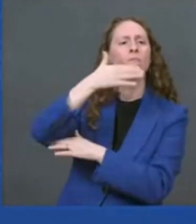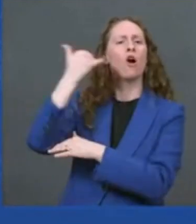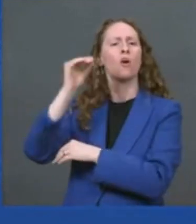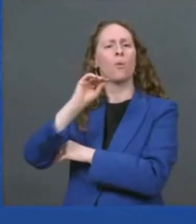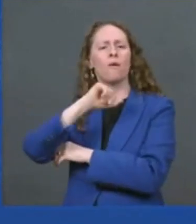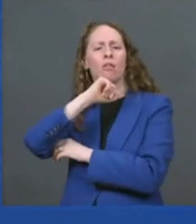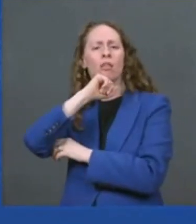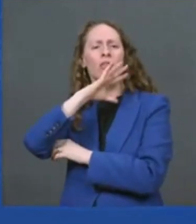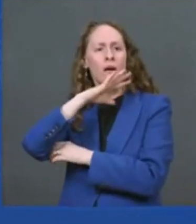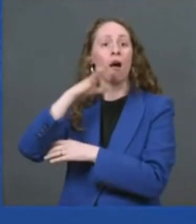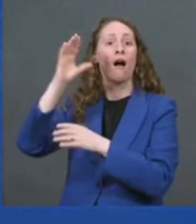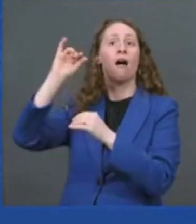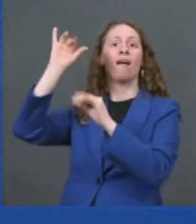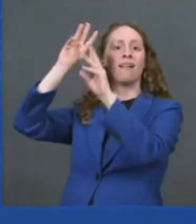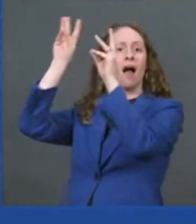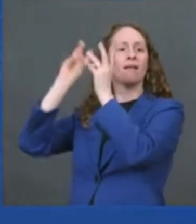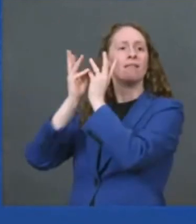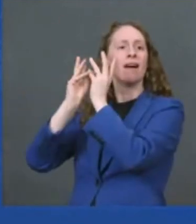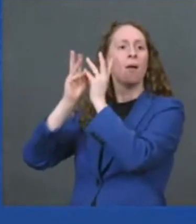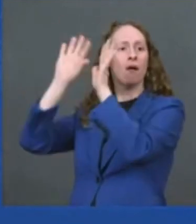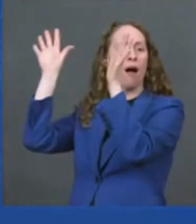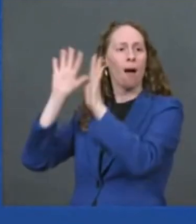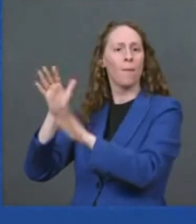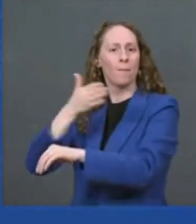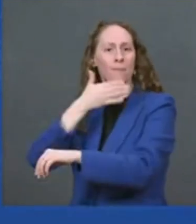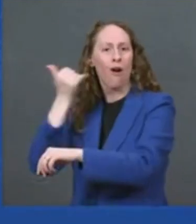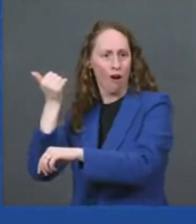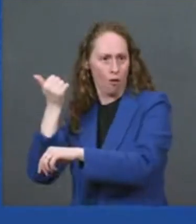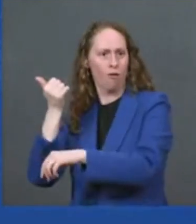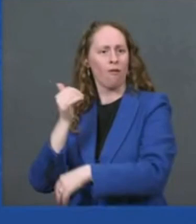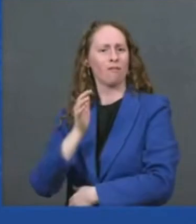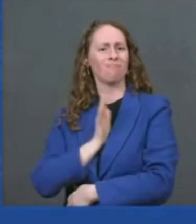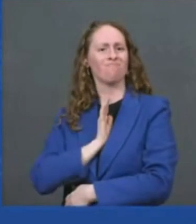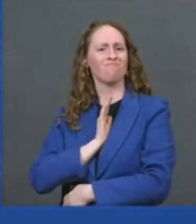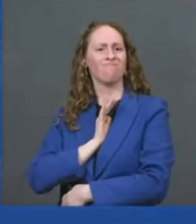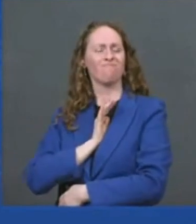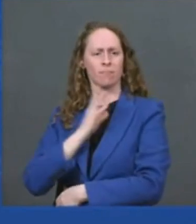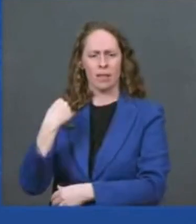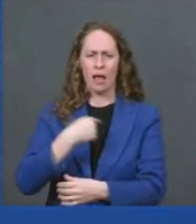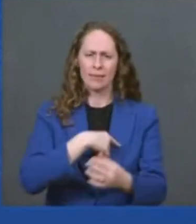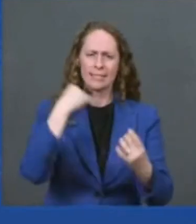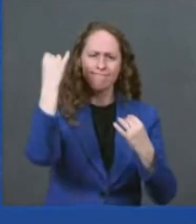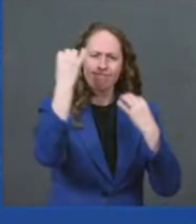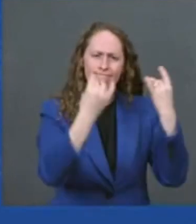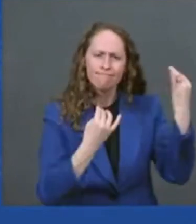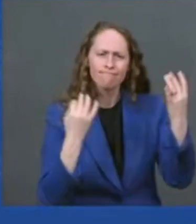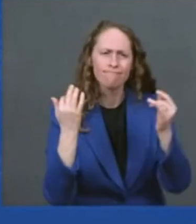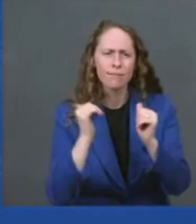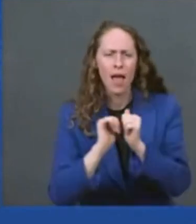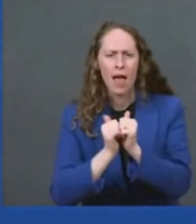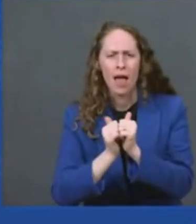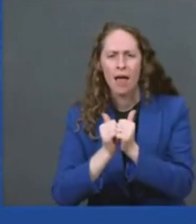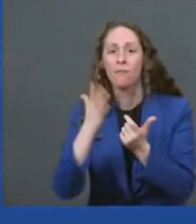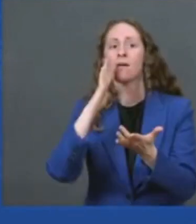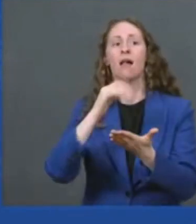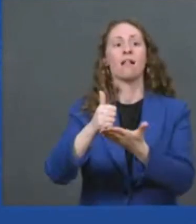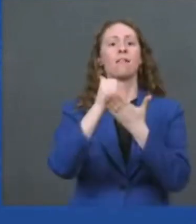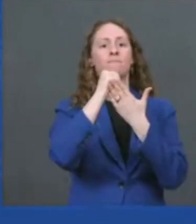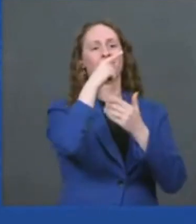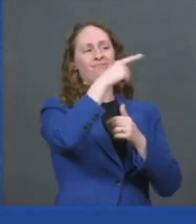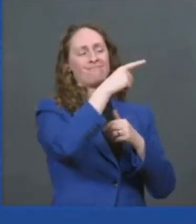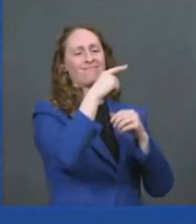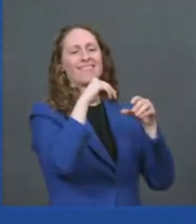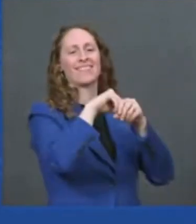in the 1950s the united states had the foresight to build the unparalleled u.s highway